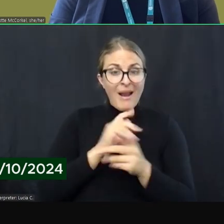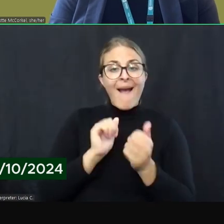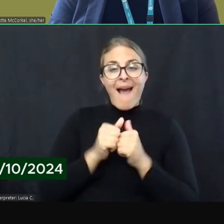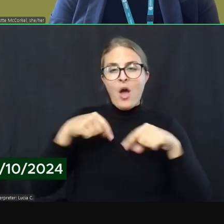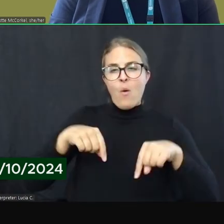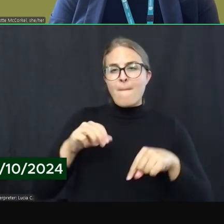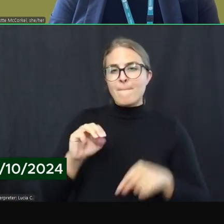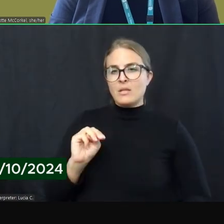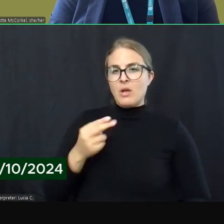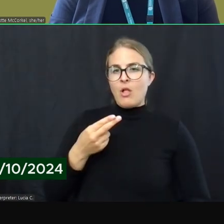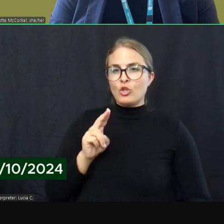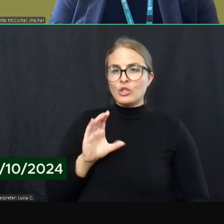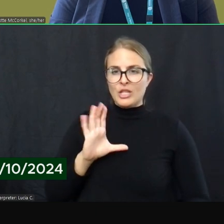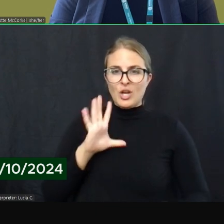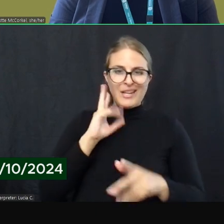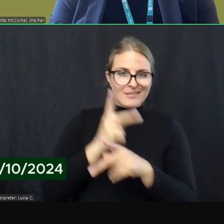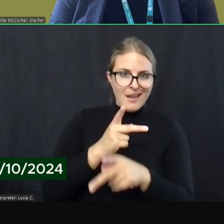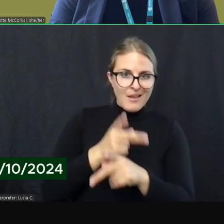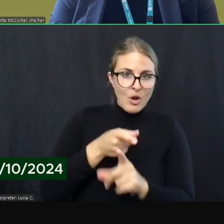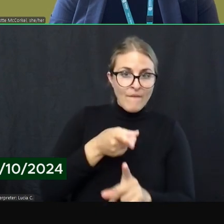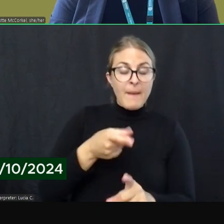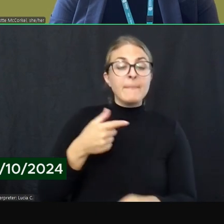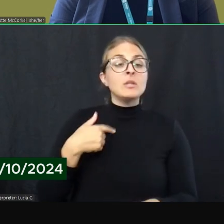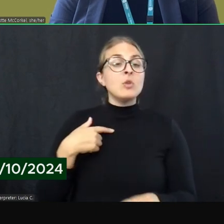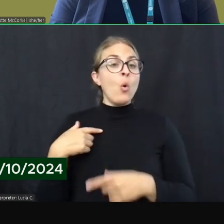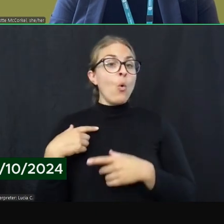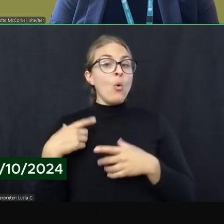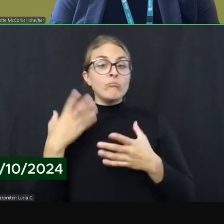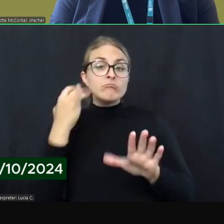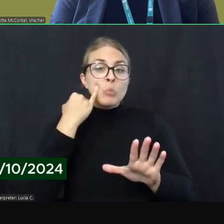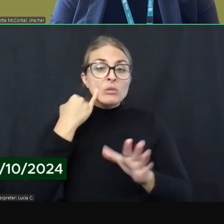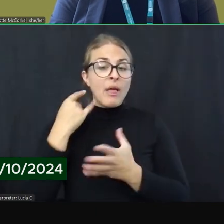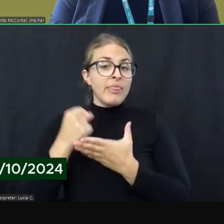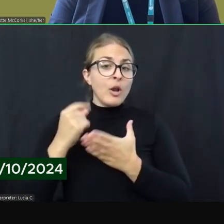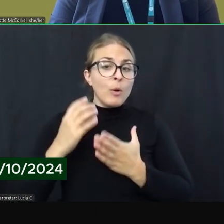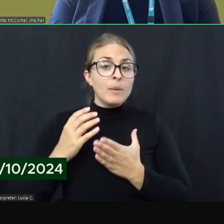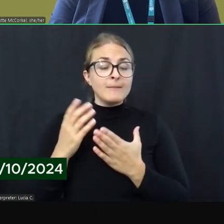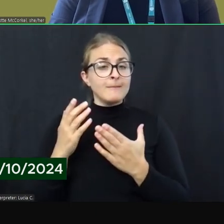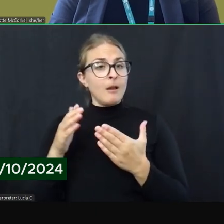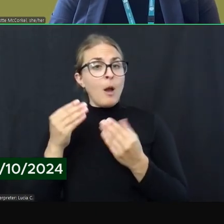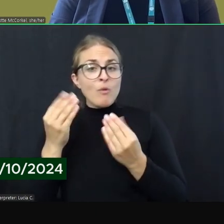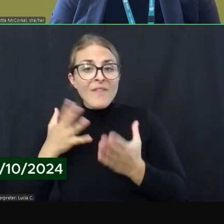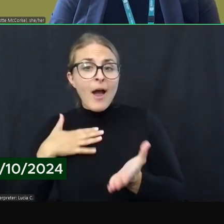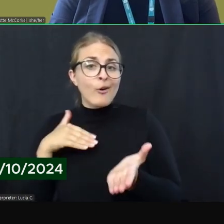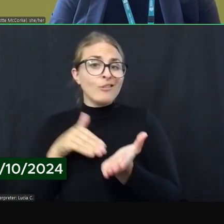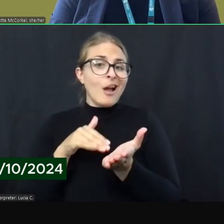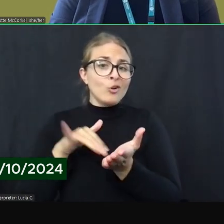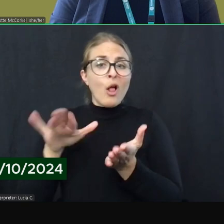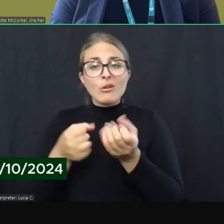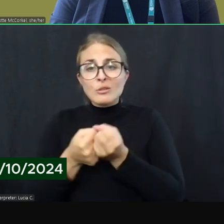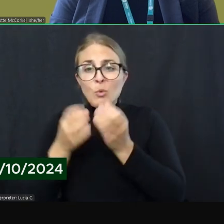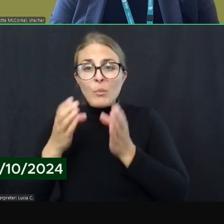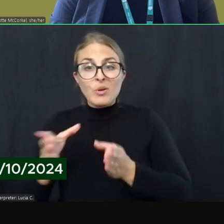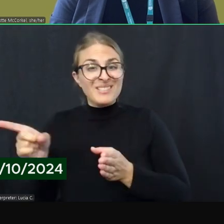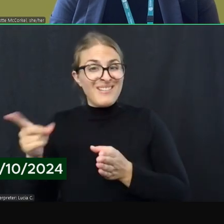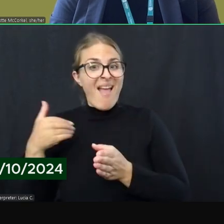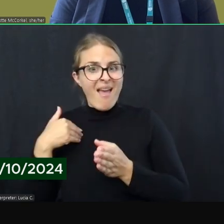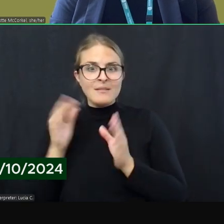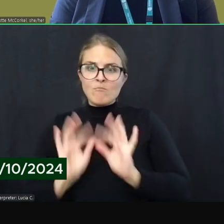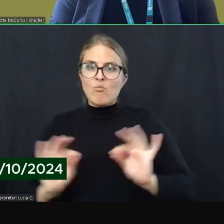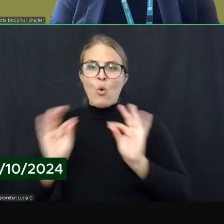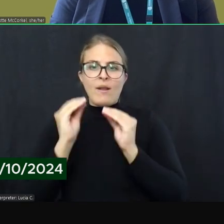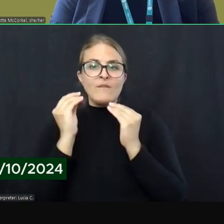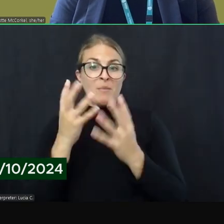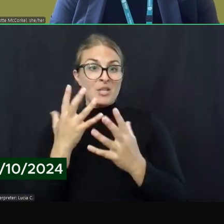It may be that a therapist or provider or other support person has some critical information that they want to share